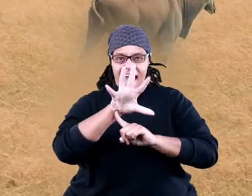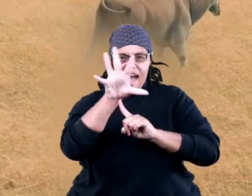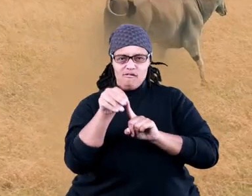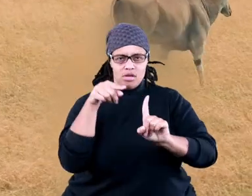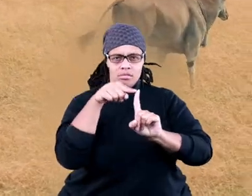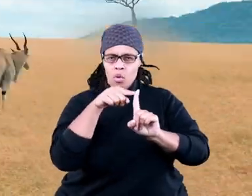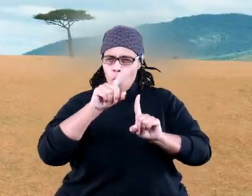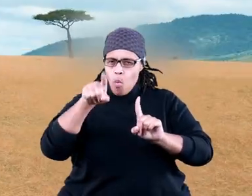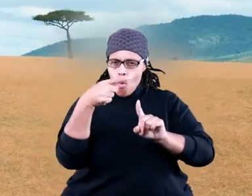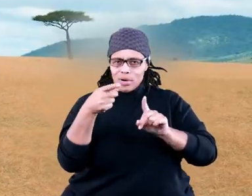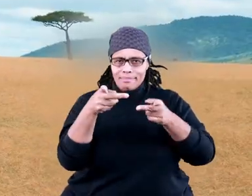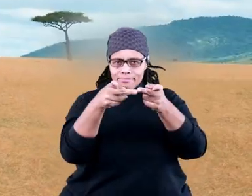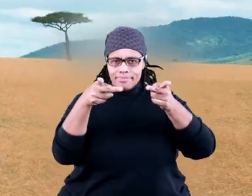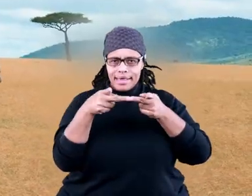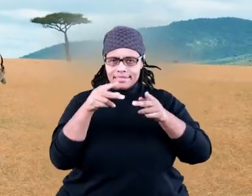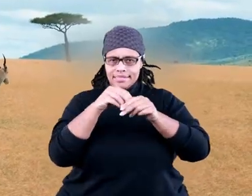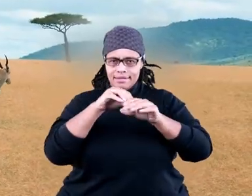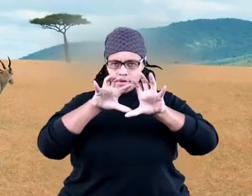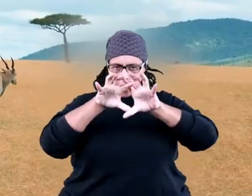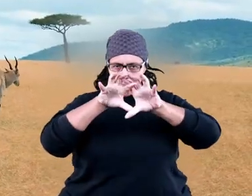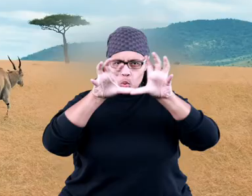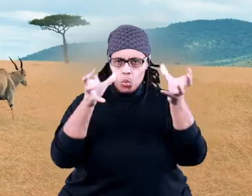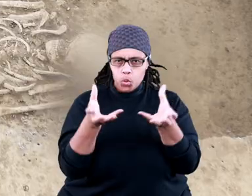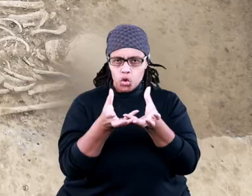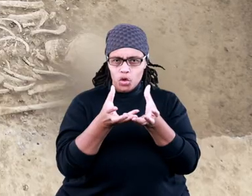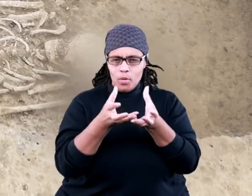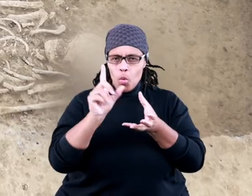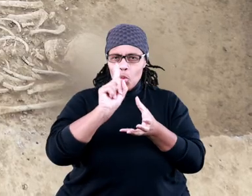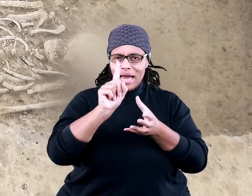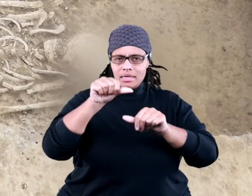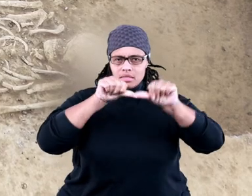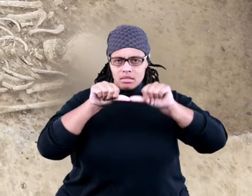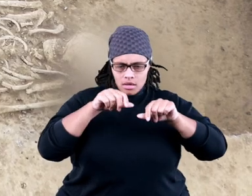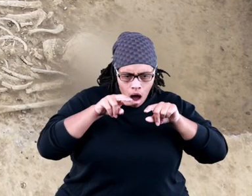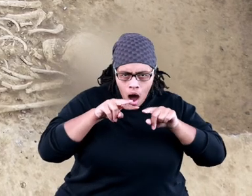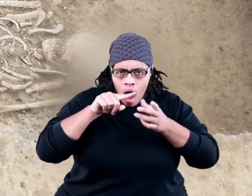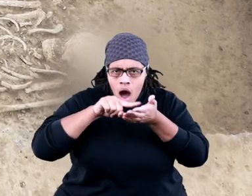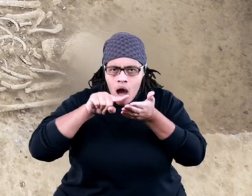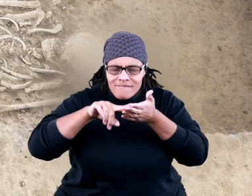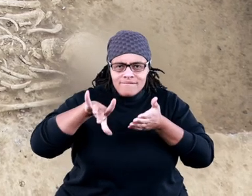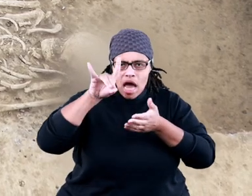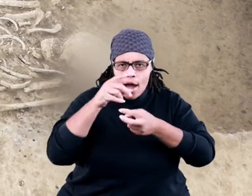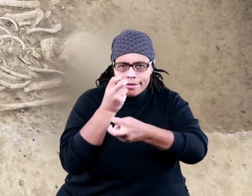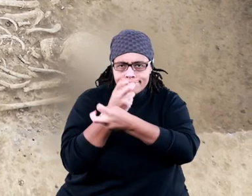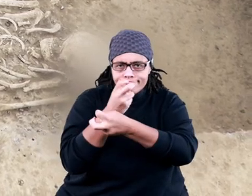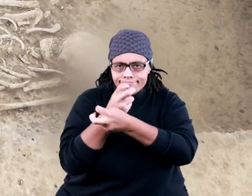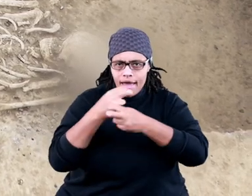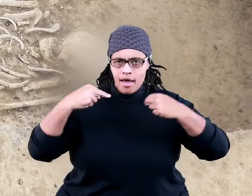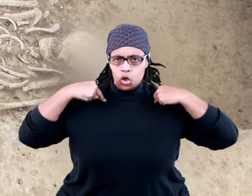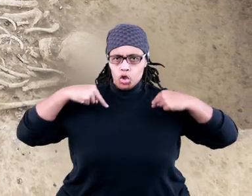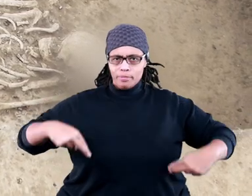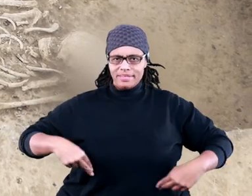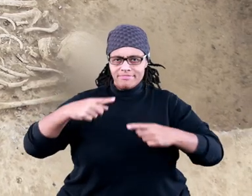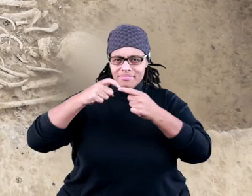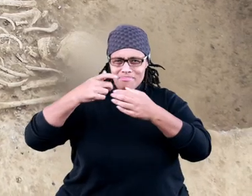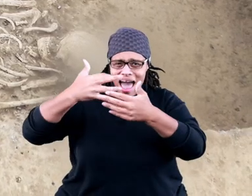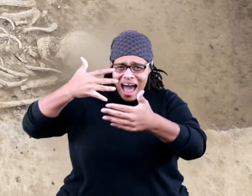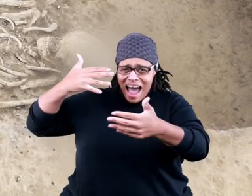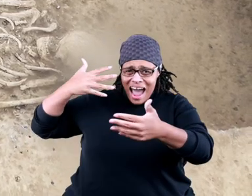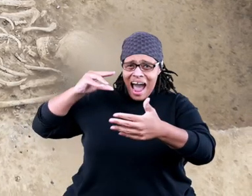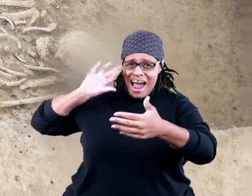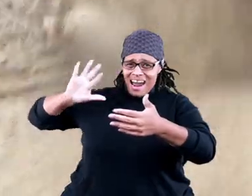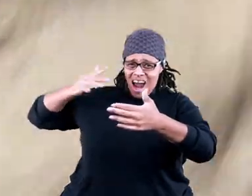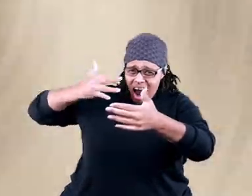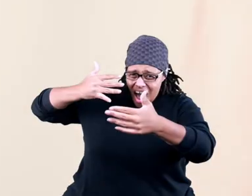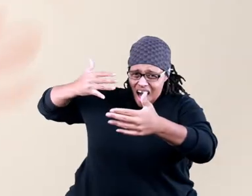African continent is the only place in the world where scientists have discovered fossils of humans and